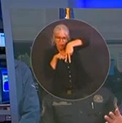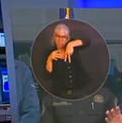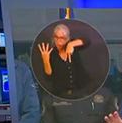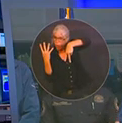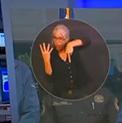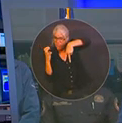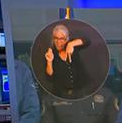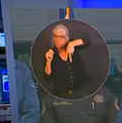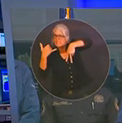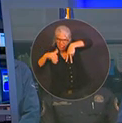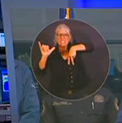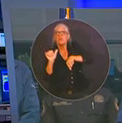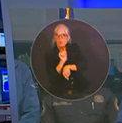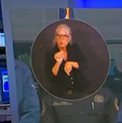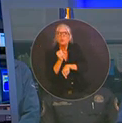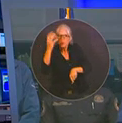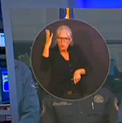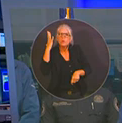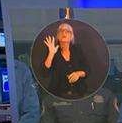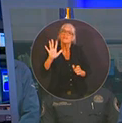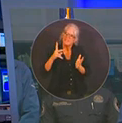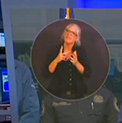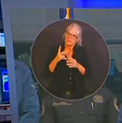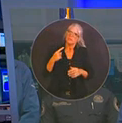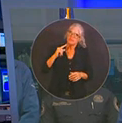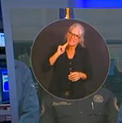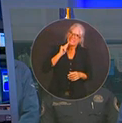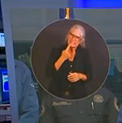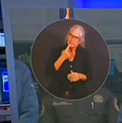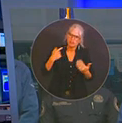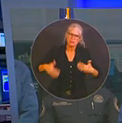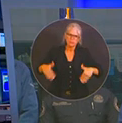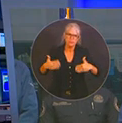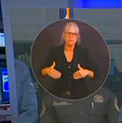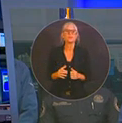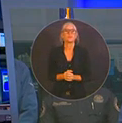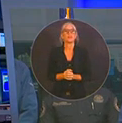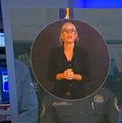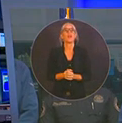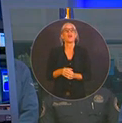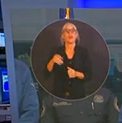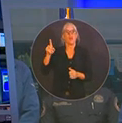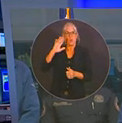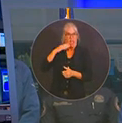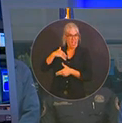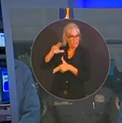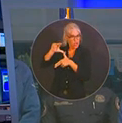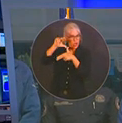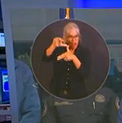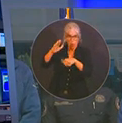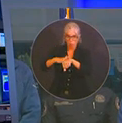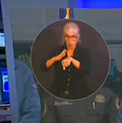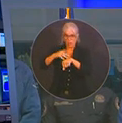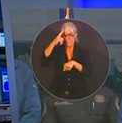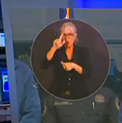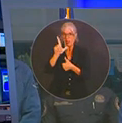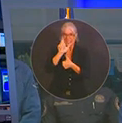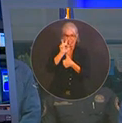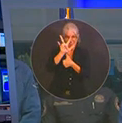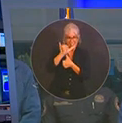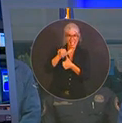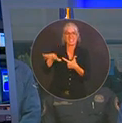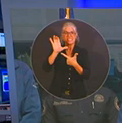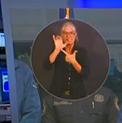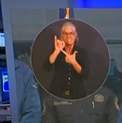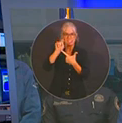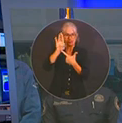so this is something that's really, really significant. There's hurricane warning in effect for Levy, Marion, Citrus, Sumter, Lake, Seminole, Hernando,